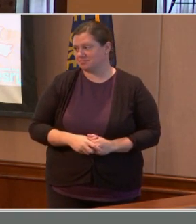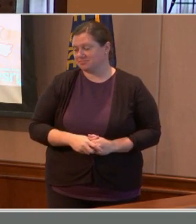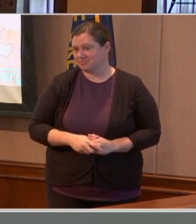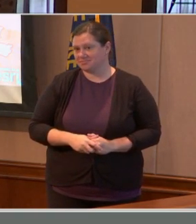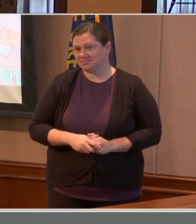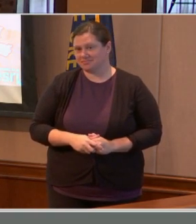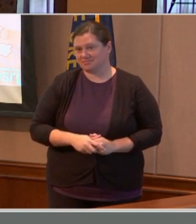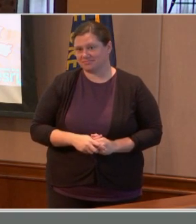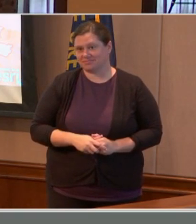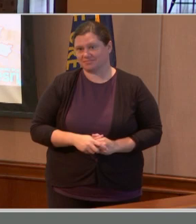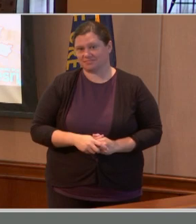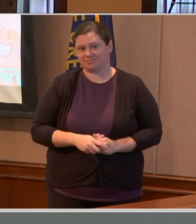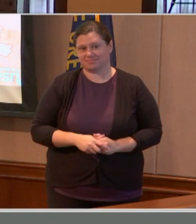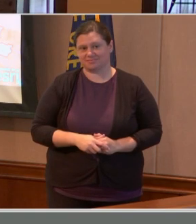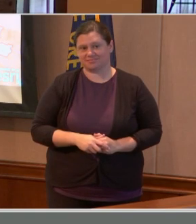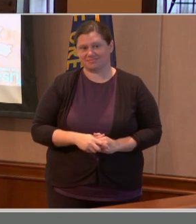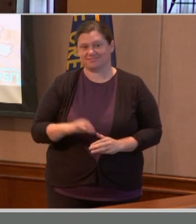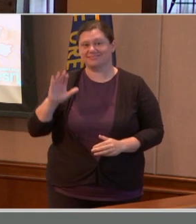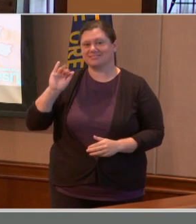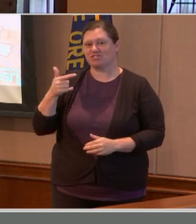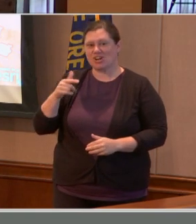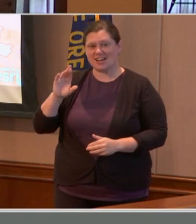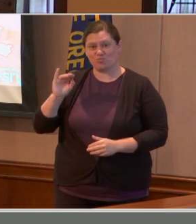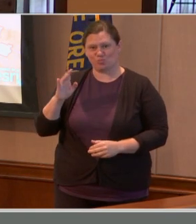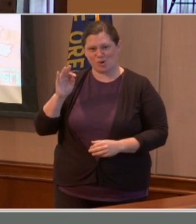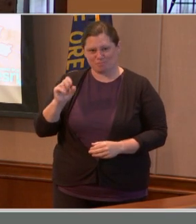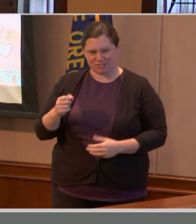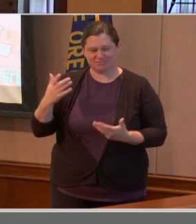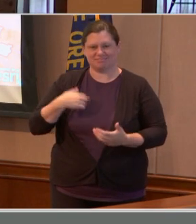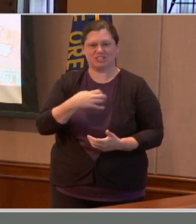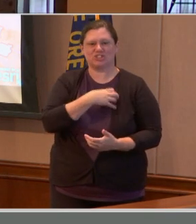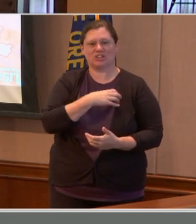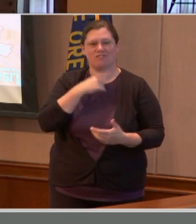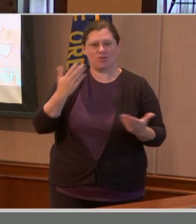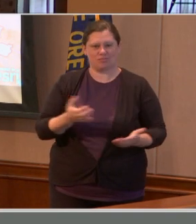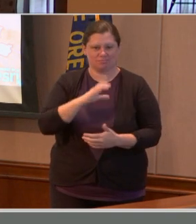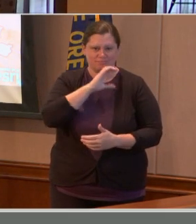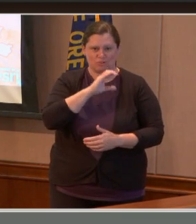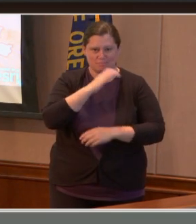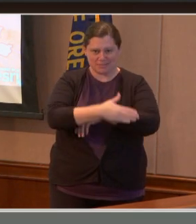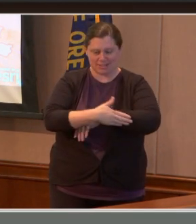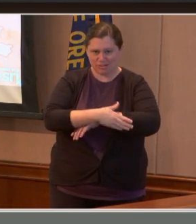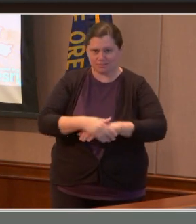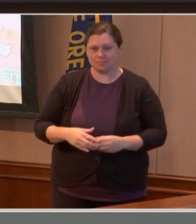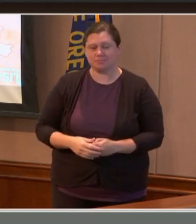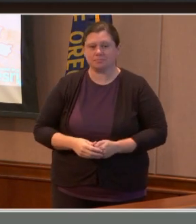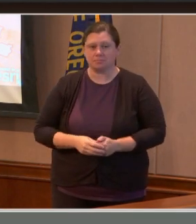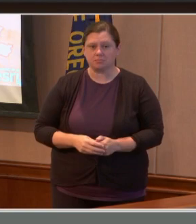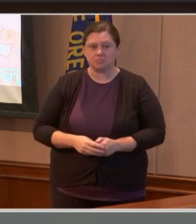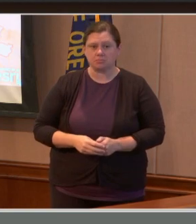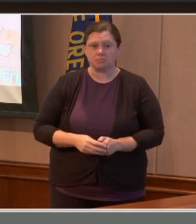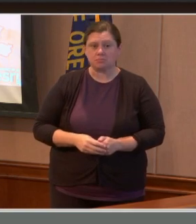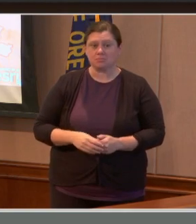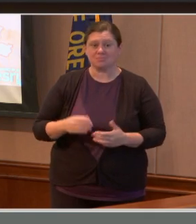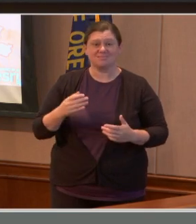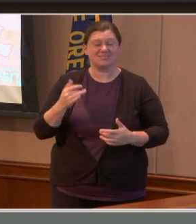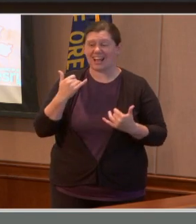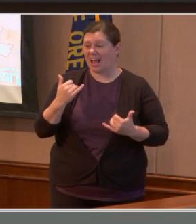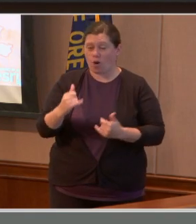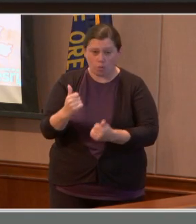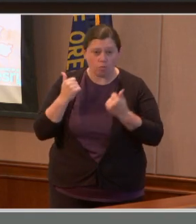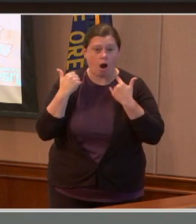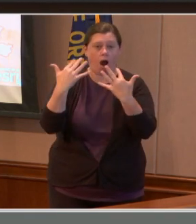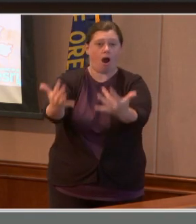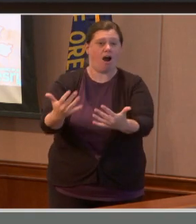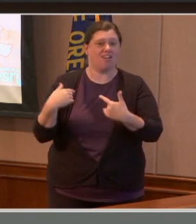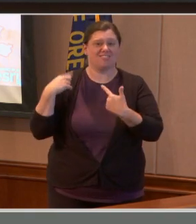Again, my name is Craig Roberts, Sheriff of Clackamas County, and just have to say the wildfires in Clackamas County have now been burning for two